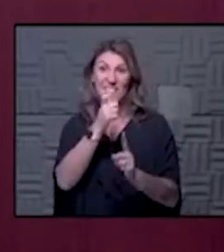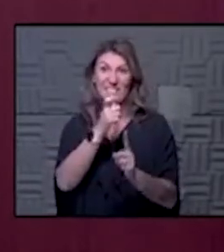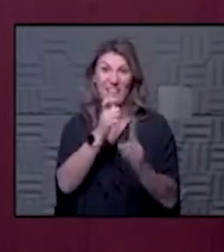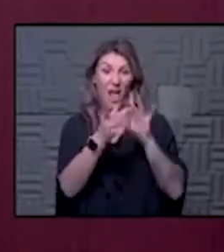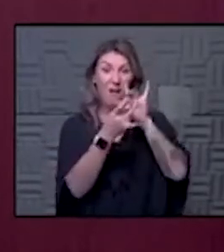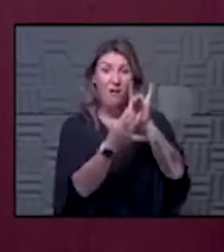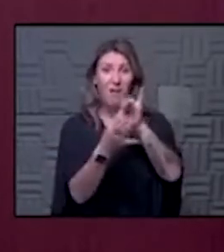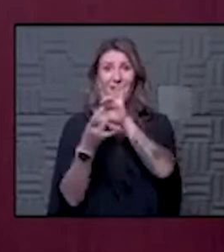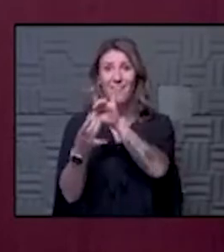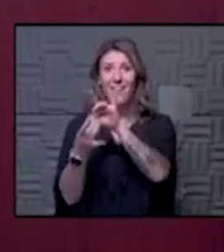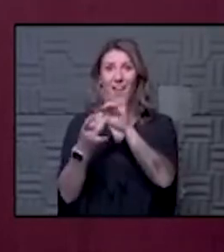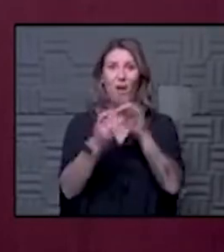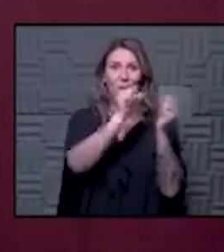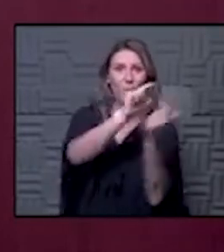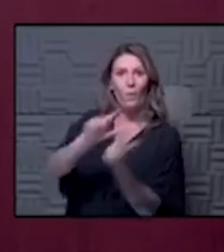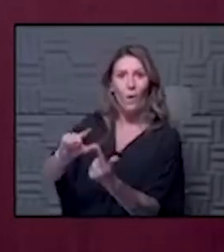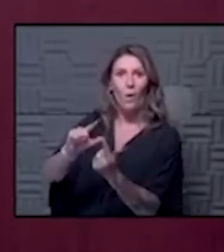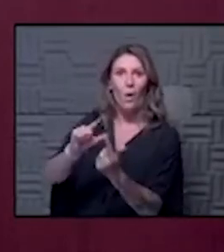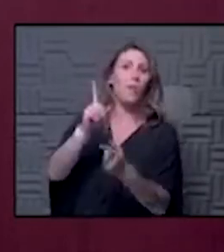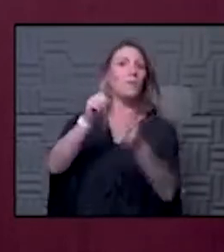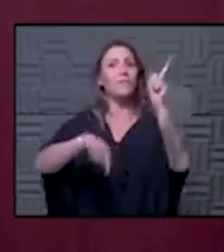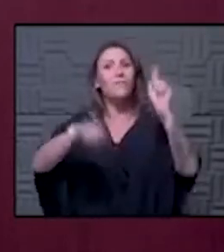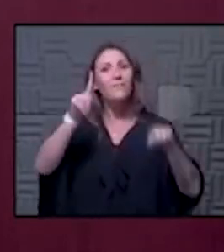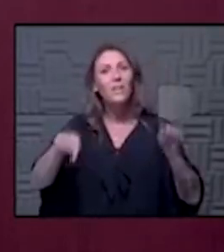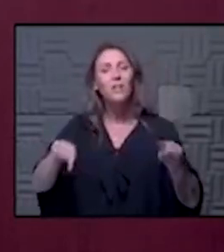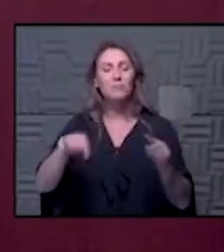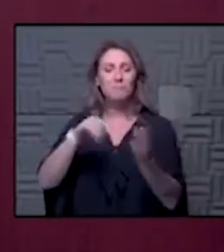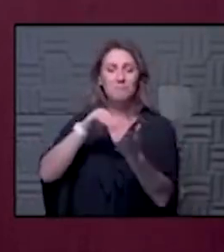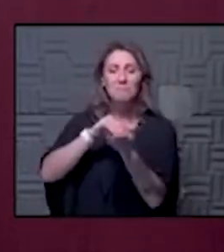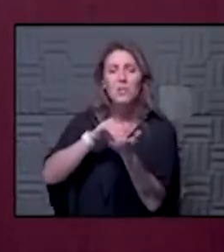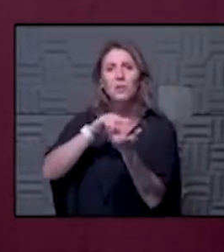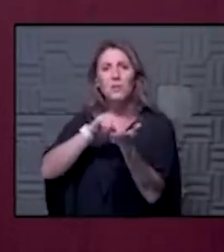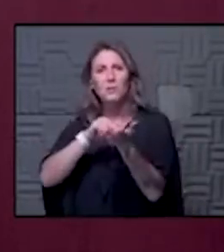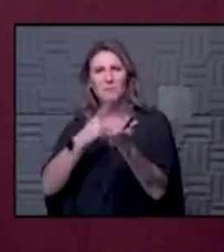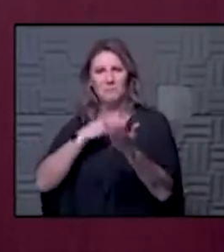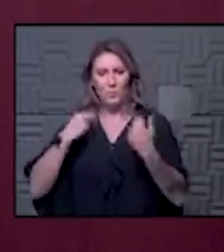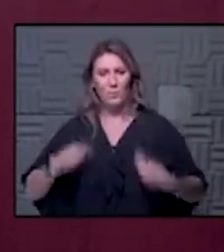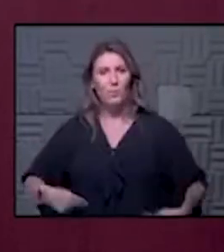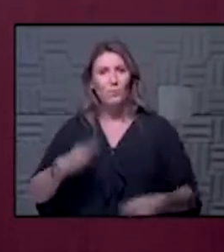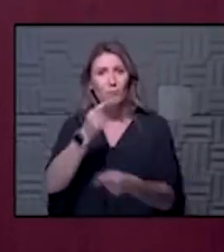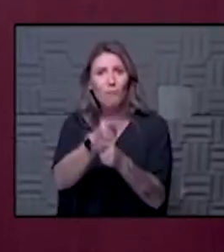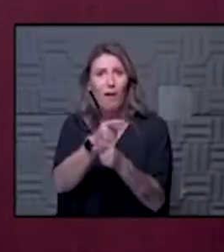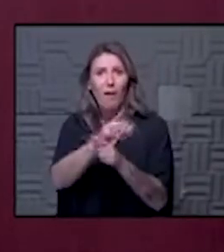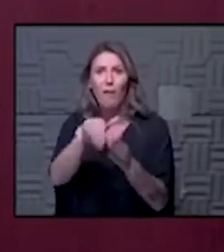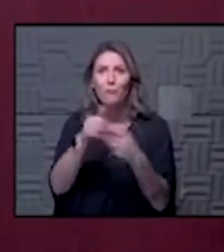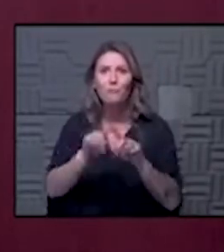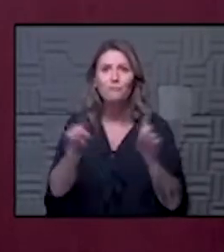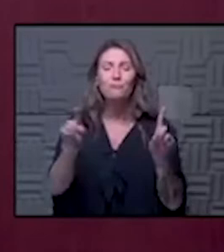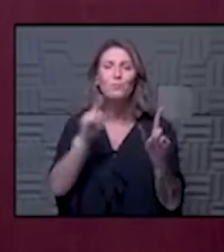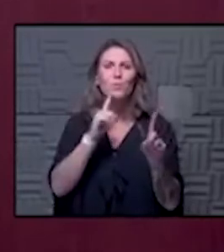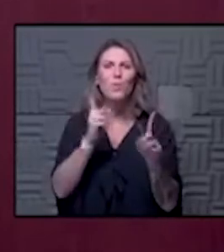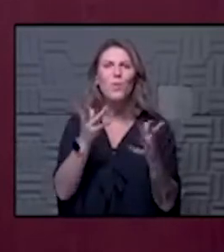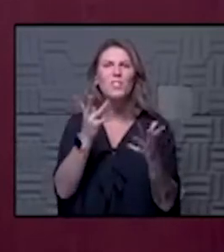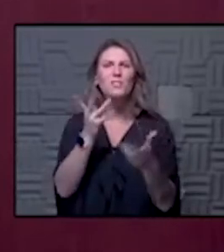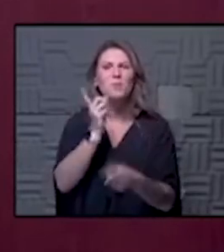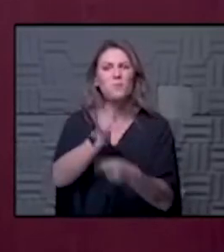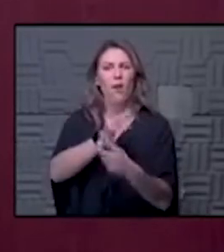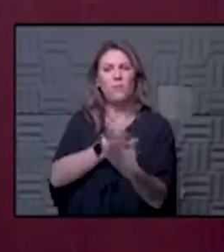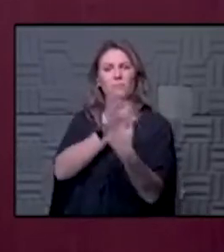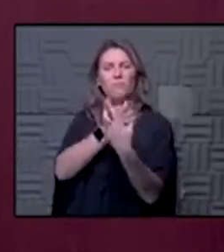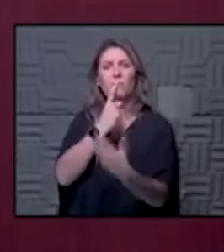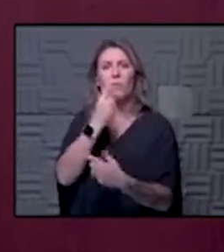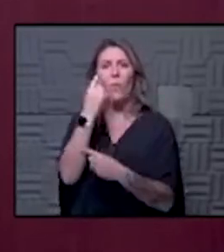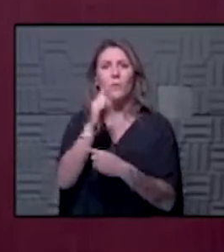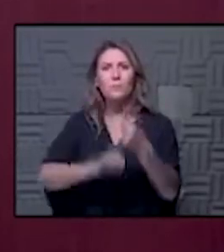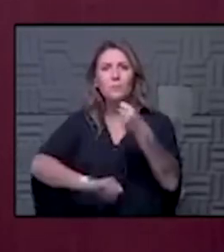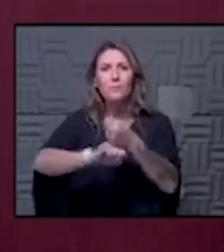relates to well-being we as physicians and health care workers we are humans right and so what is the right fit for support for